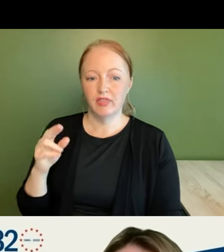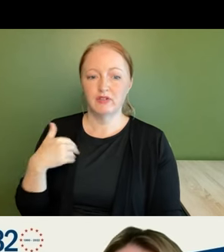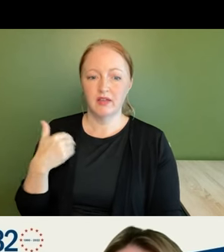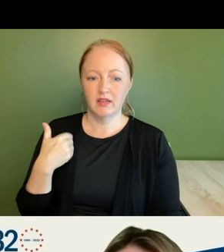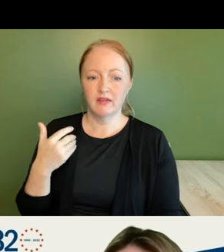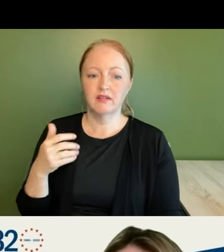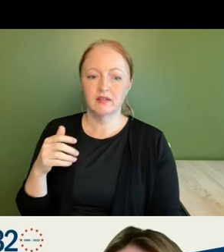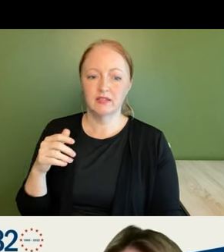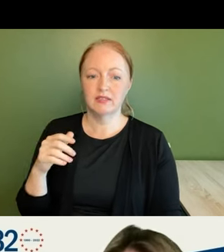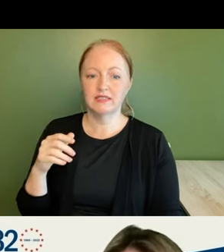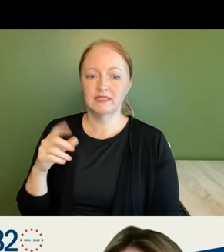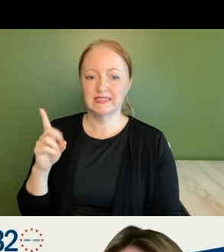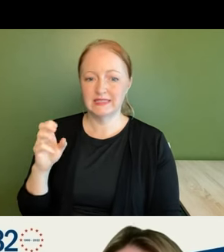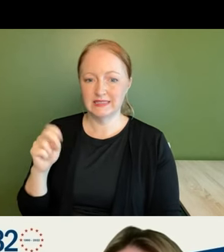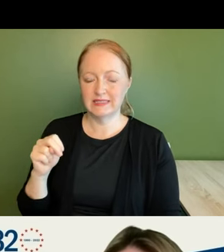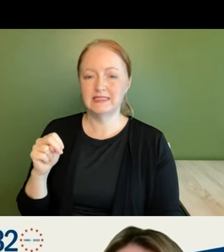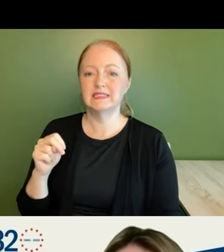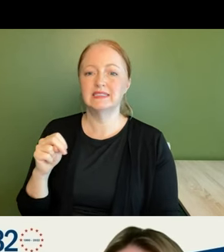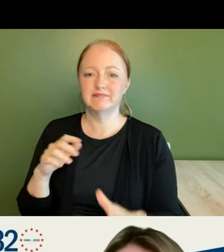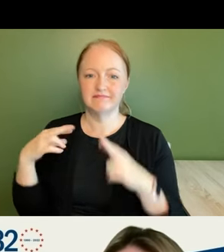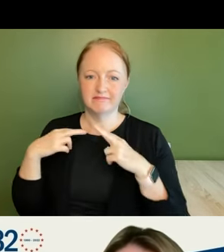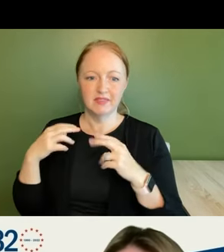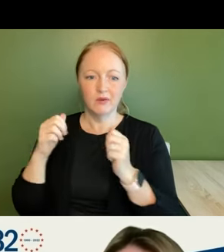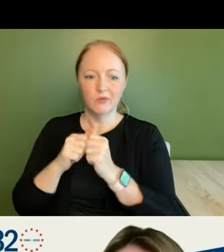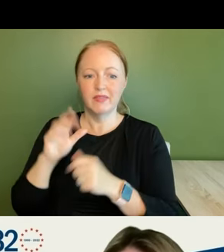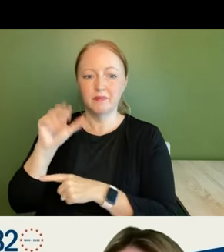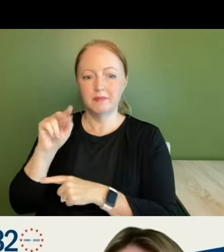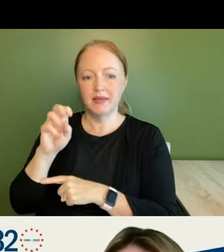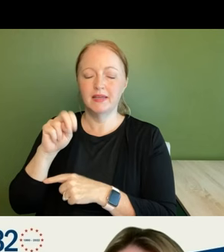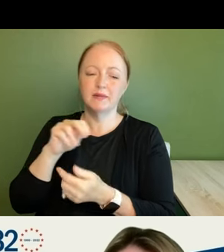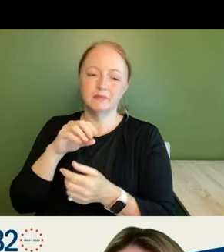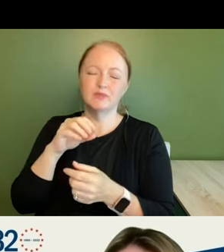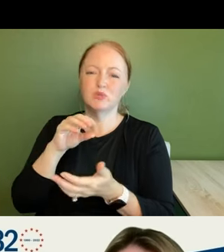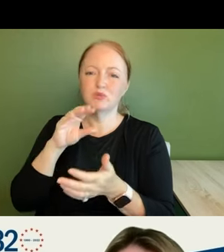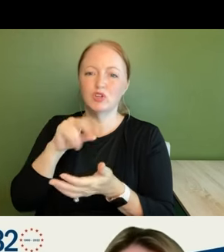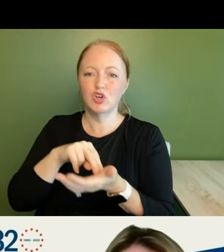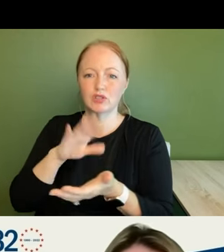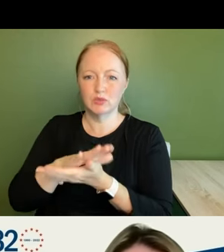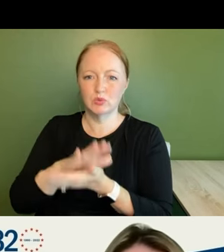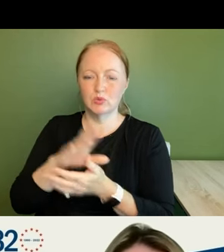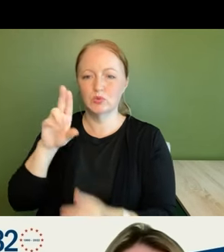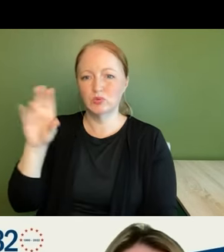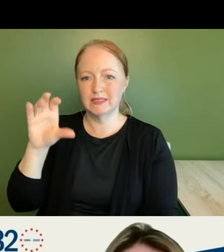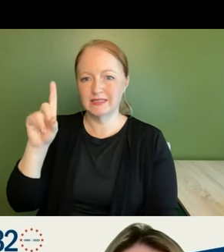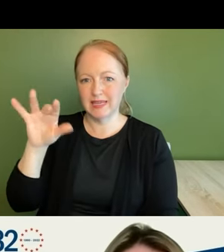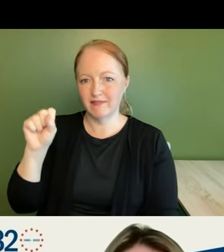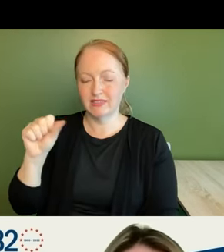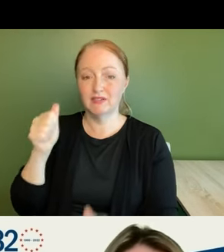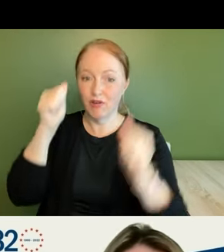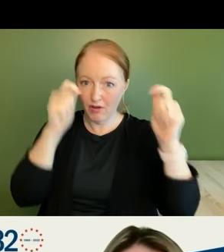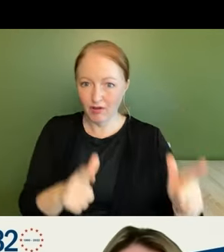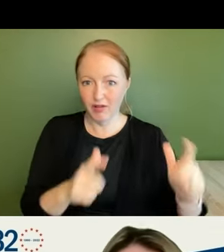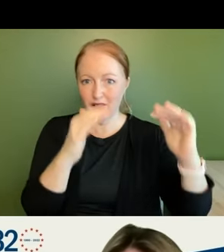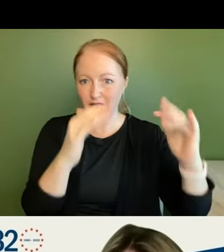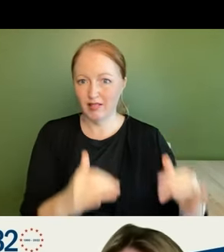who is a dean emerita with the betty irene moore school of nursing at uc davis and everybody um on this committee has